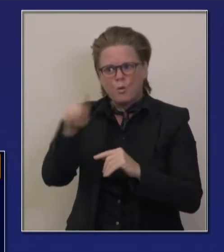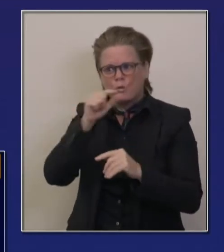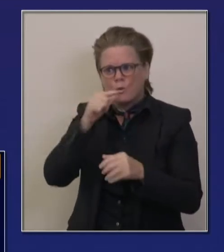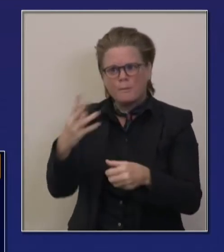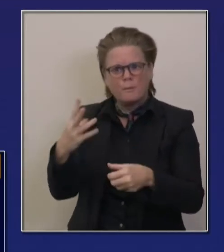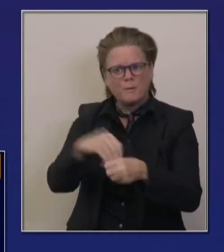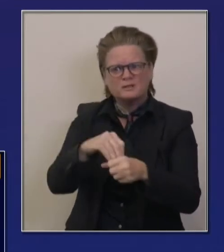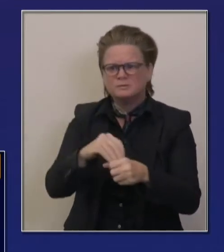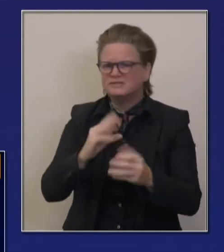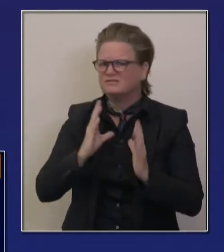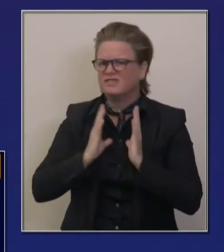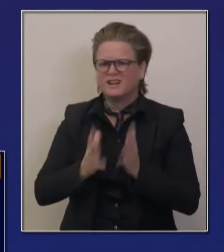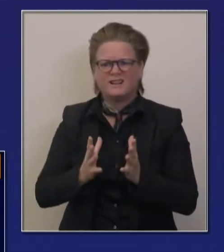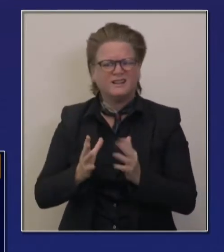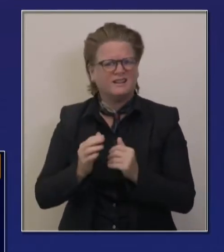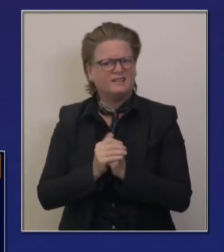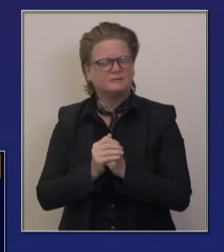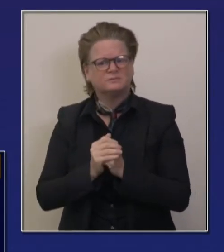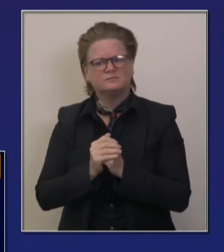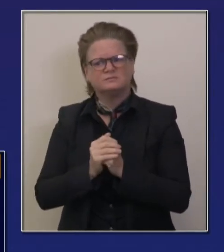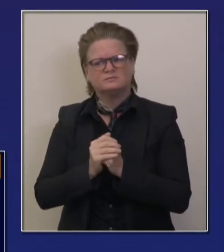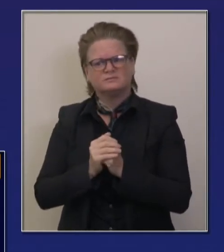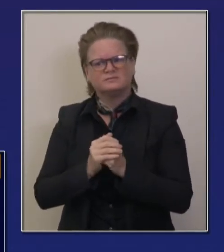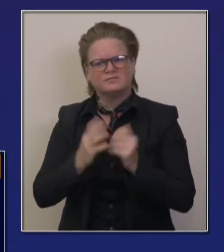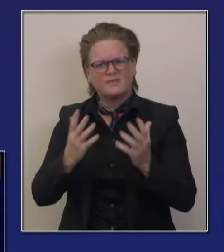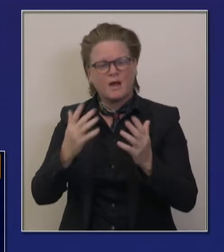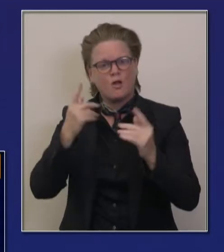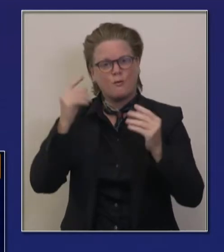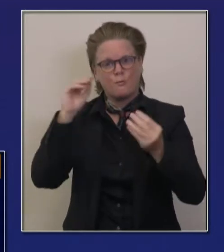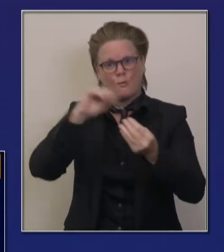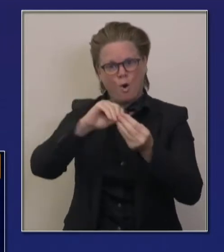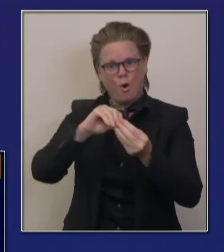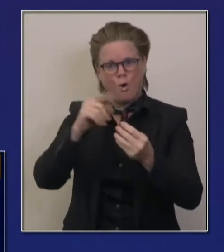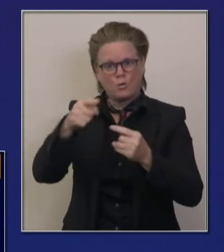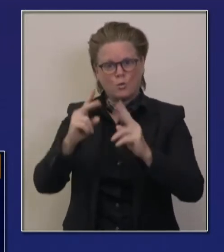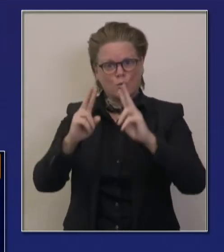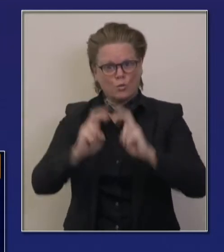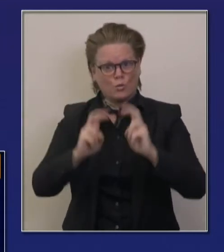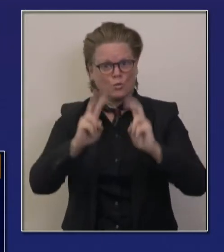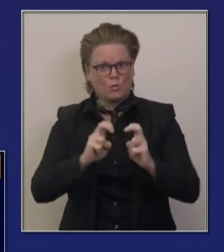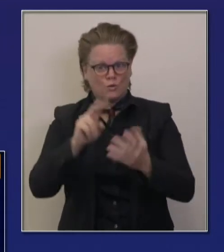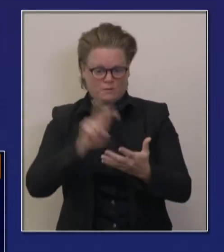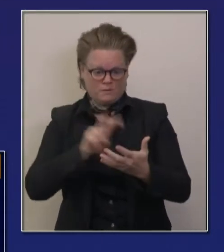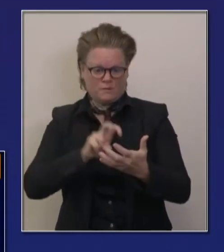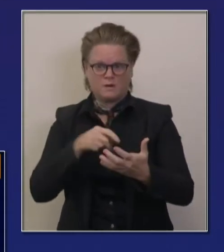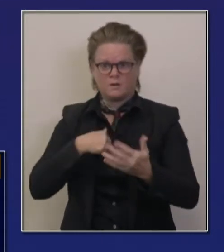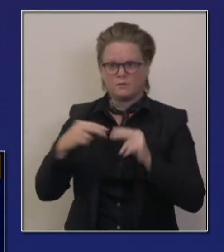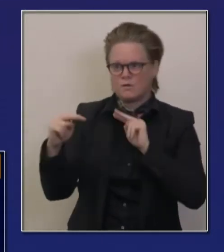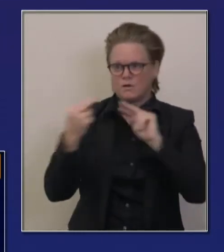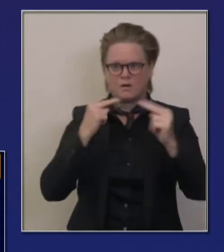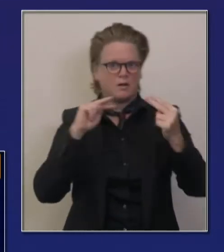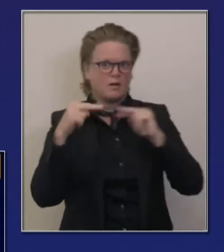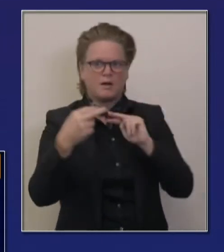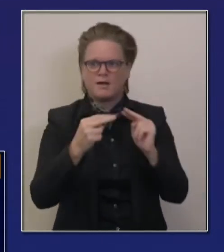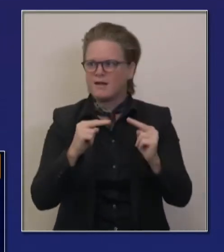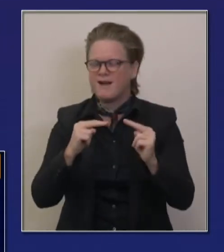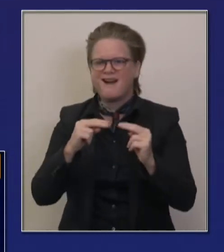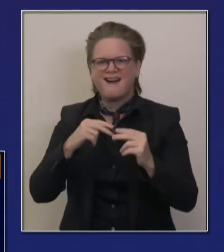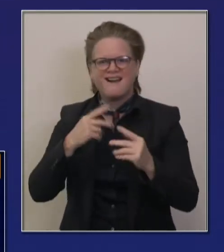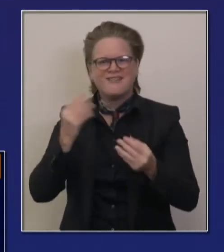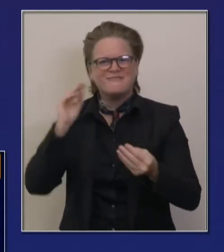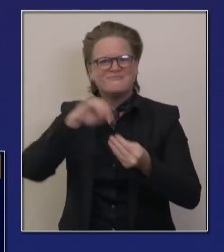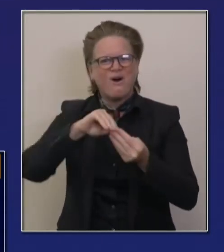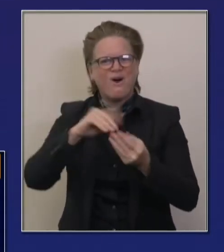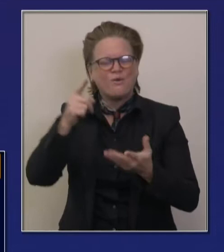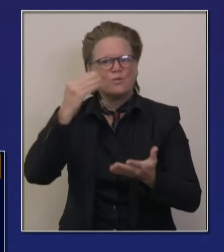again, another tool in our toolkit in terms of impacting the spread and transmission rate of this virus.